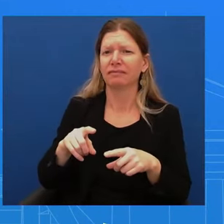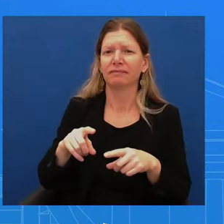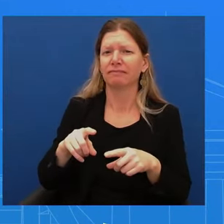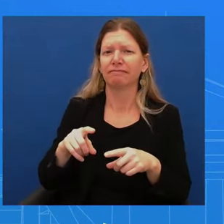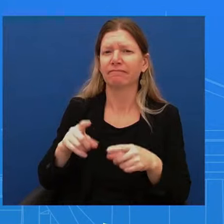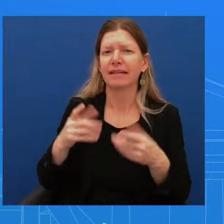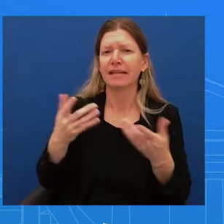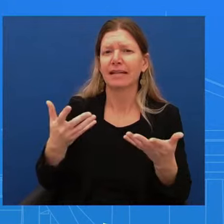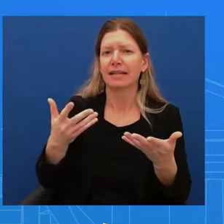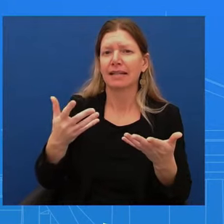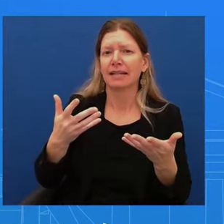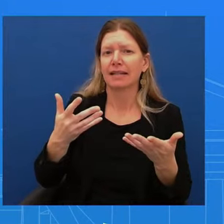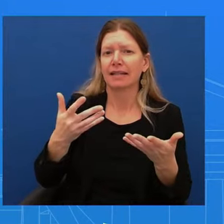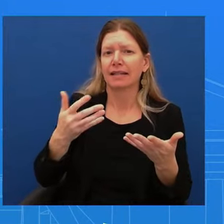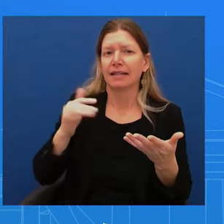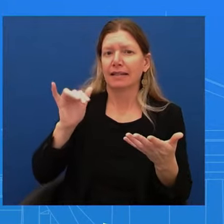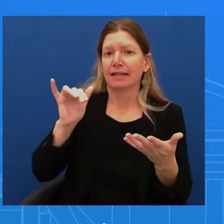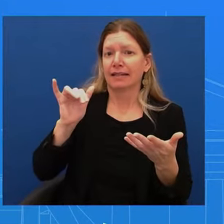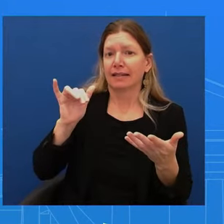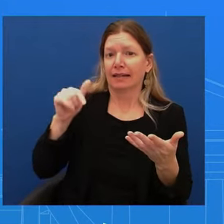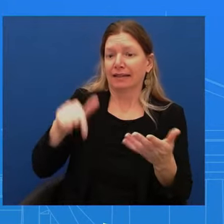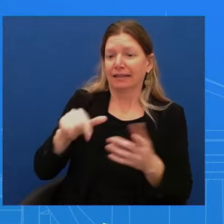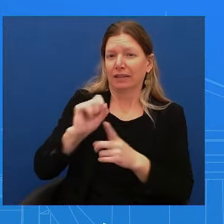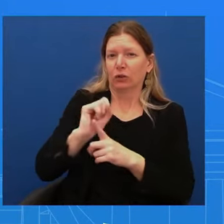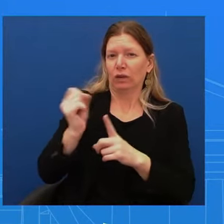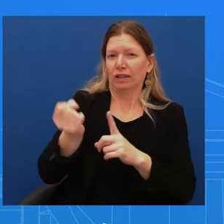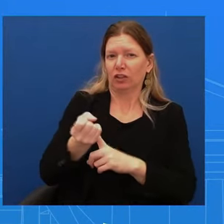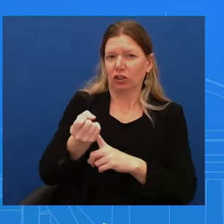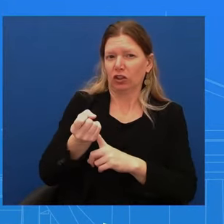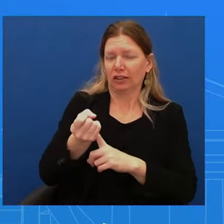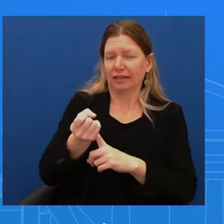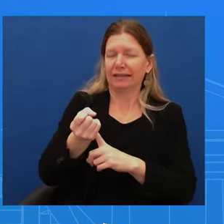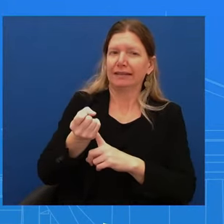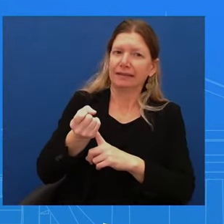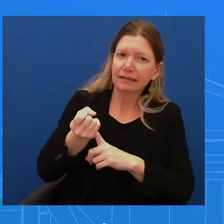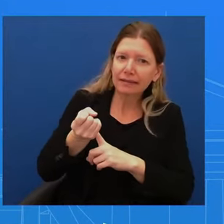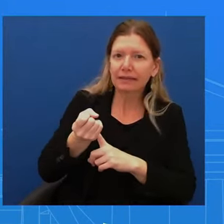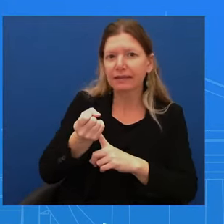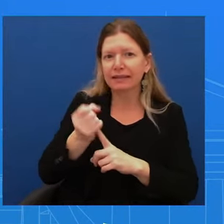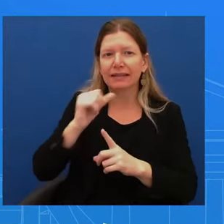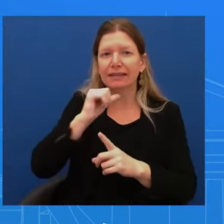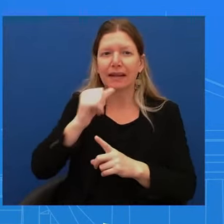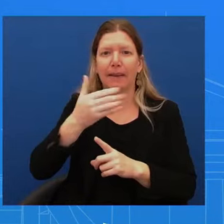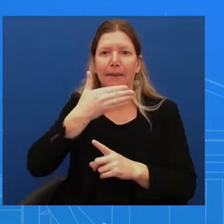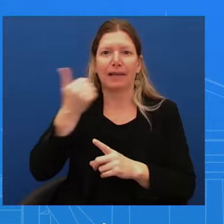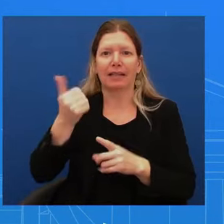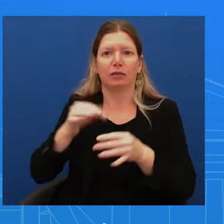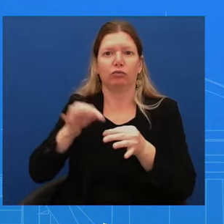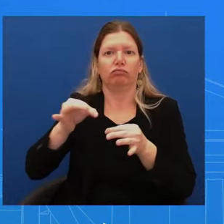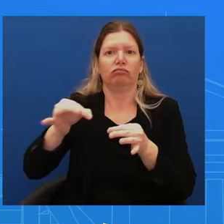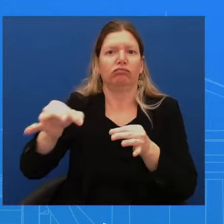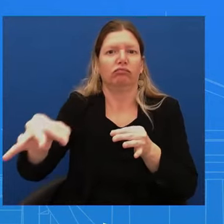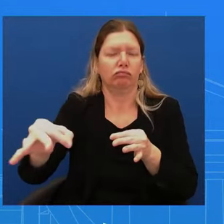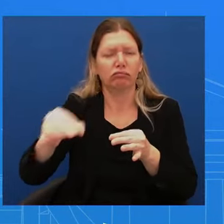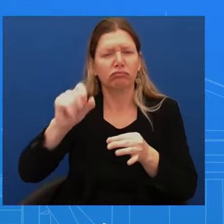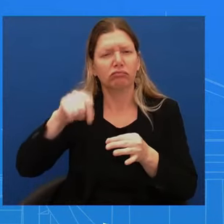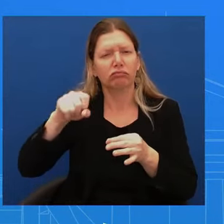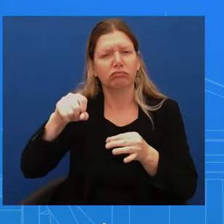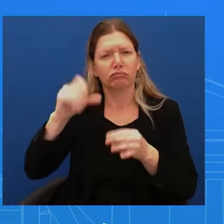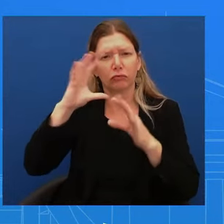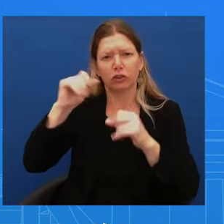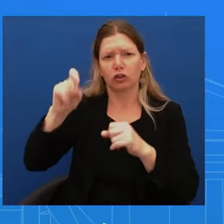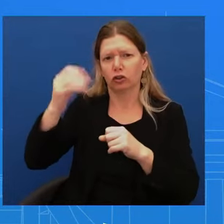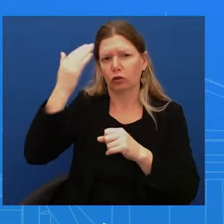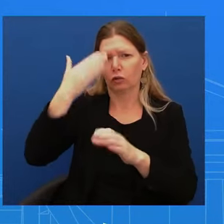to go as long as it did without the commander in chief knowing about it or the national security adviser knowing about it or,